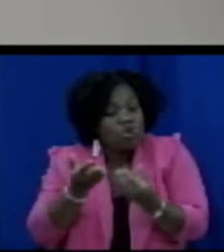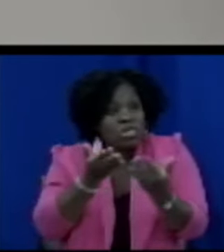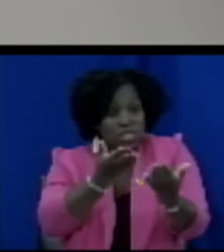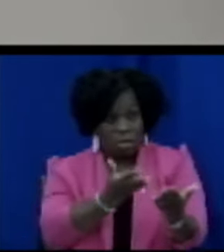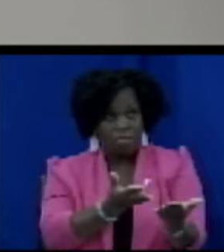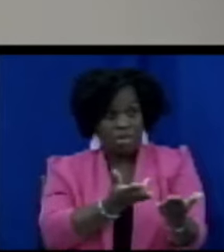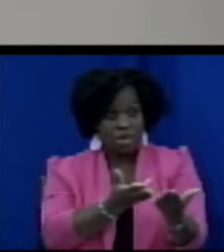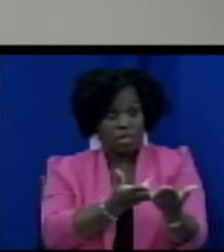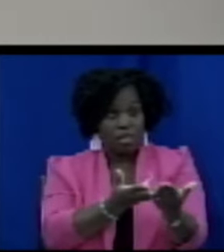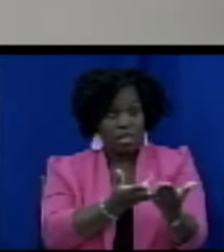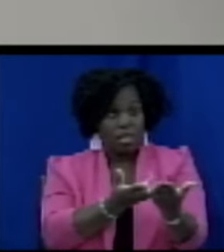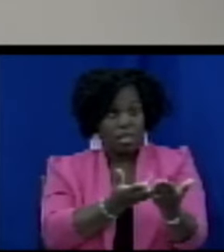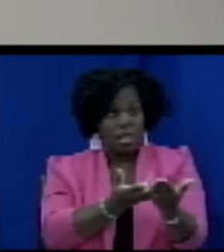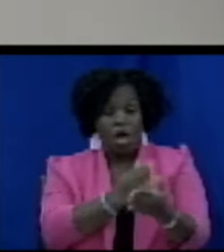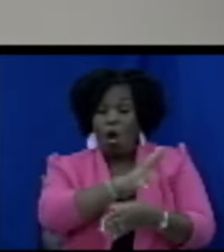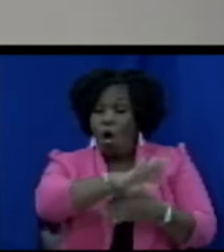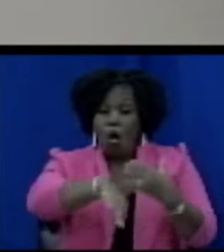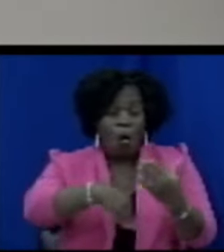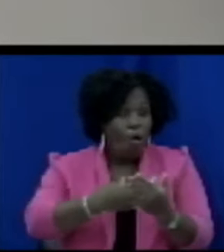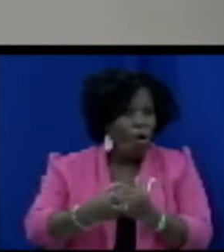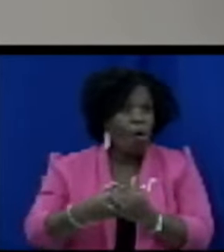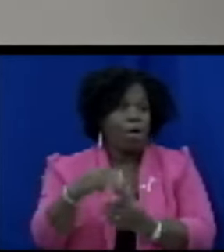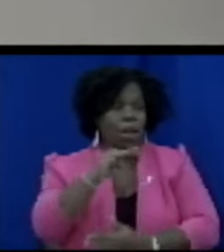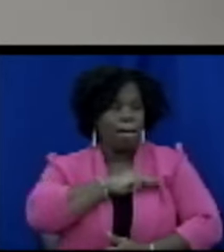all members whether on the government side or